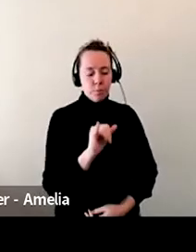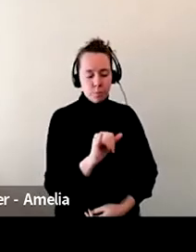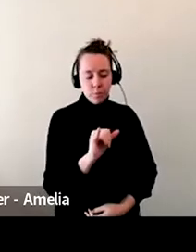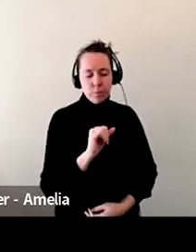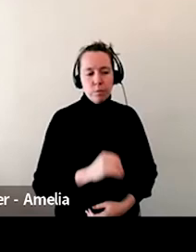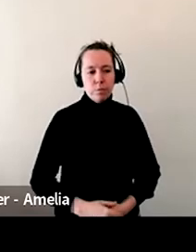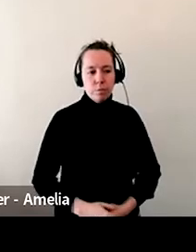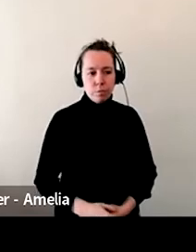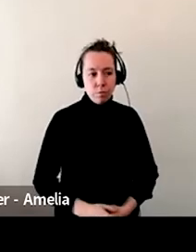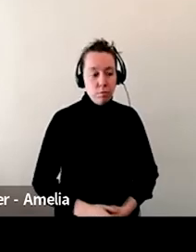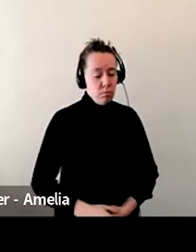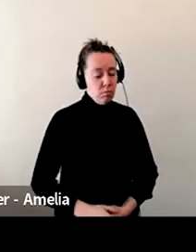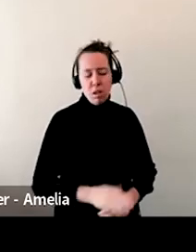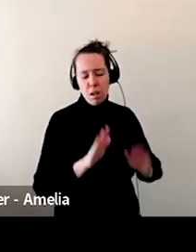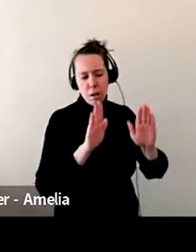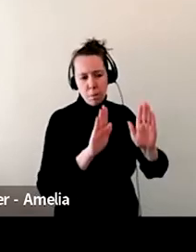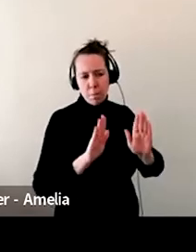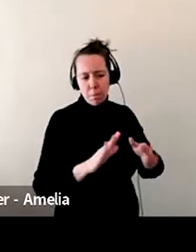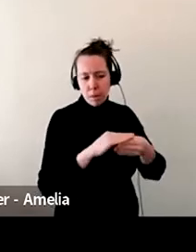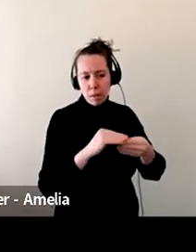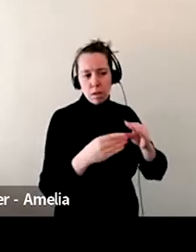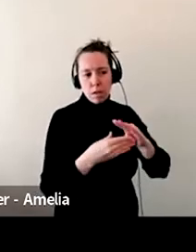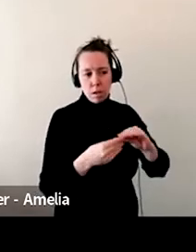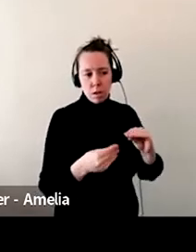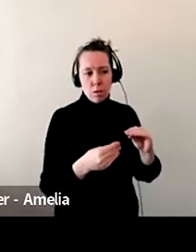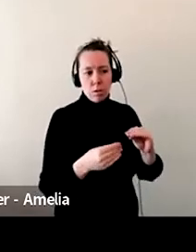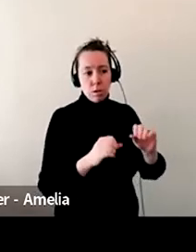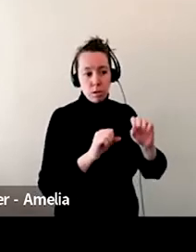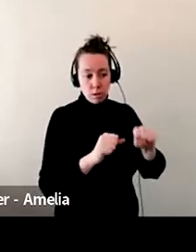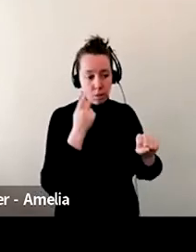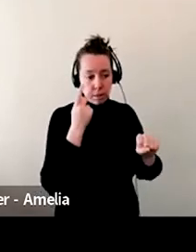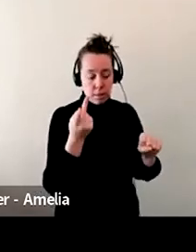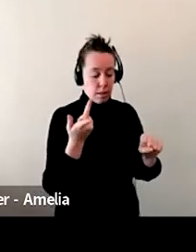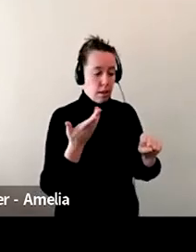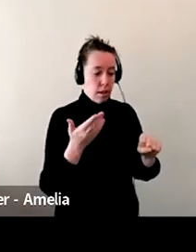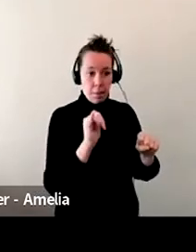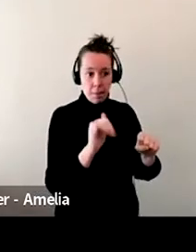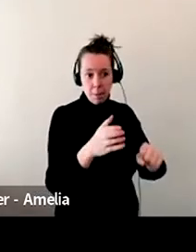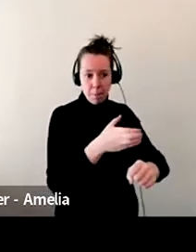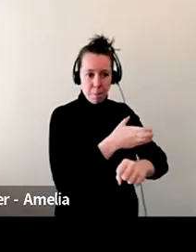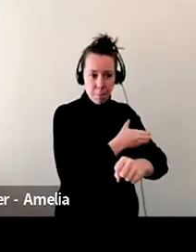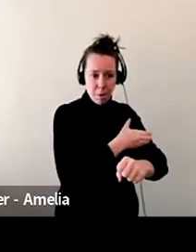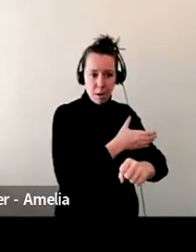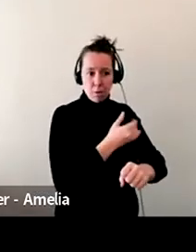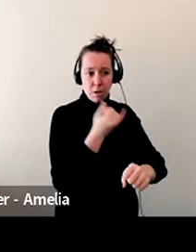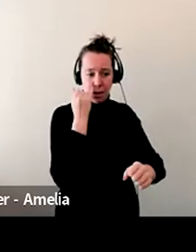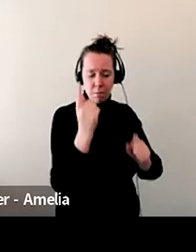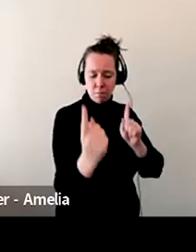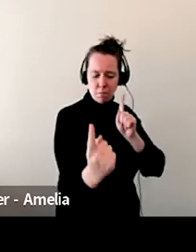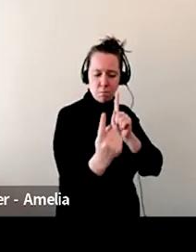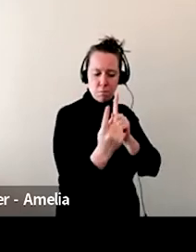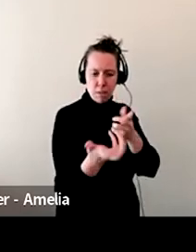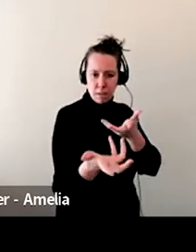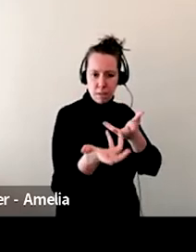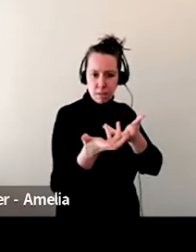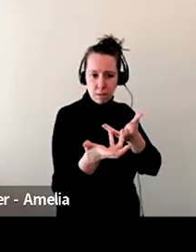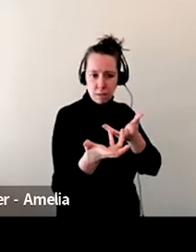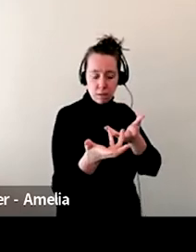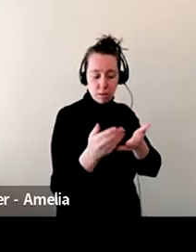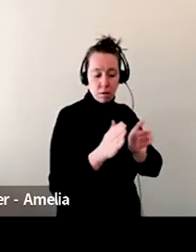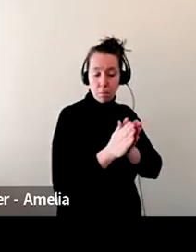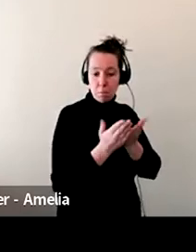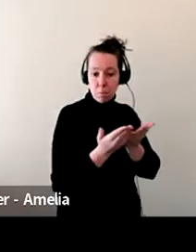stories and alluding to the superpowers of the hand selling bookseller, uh, it is like a superpower and